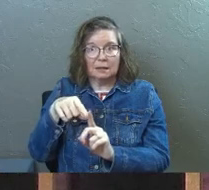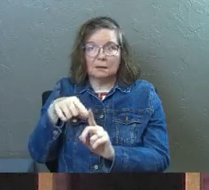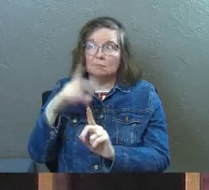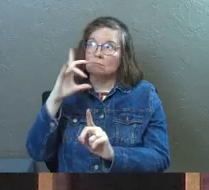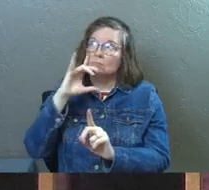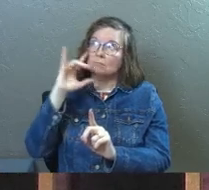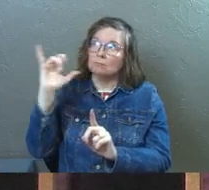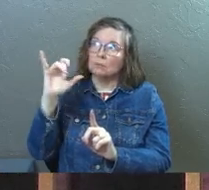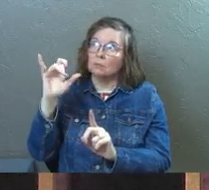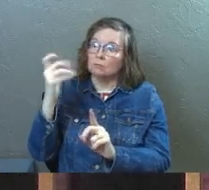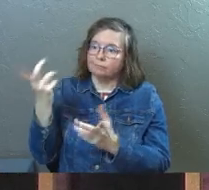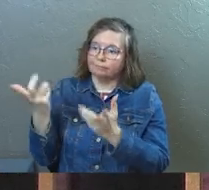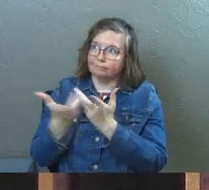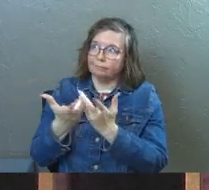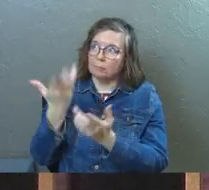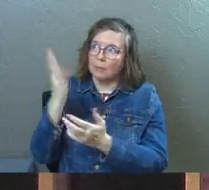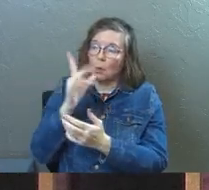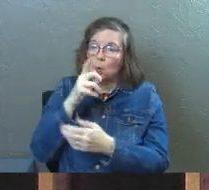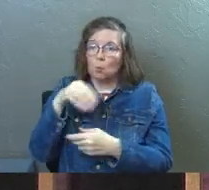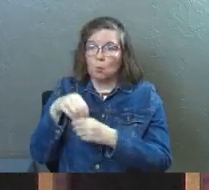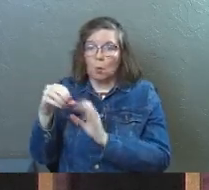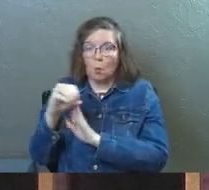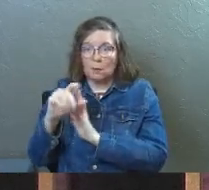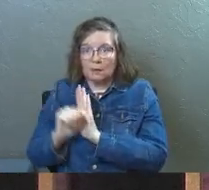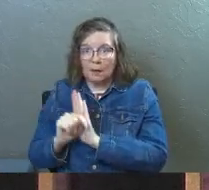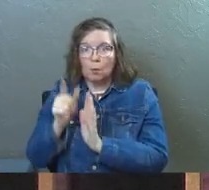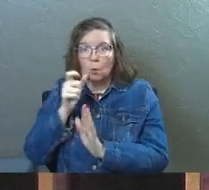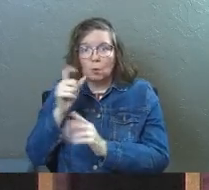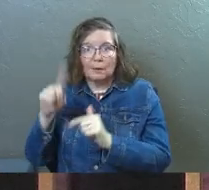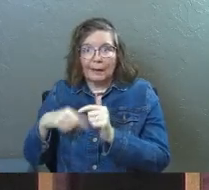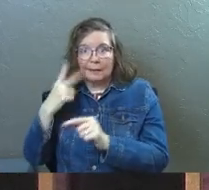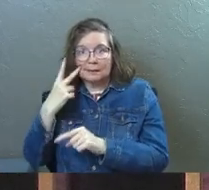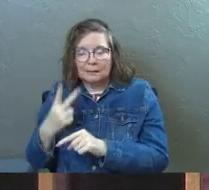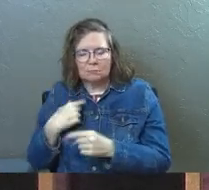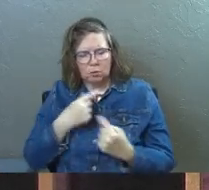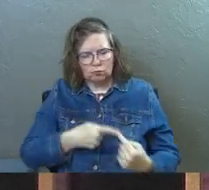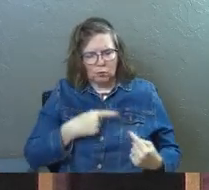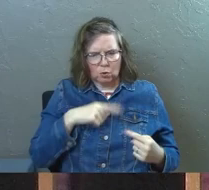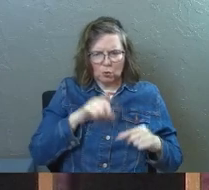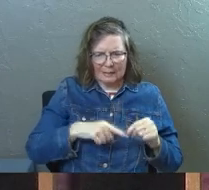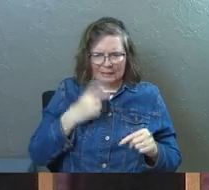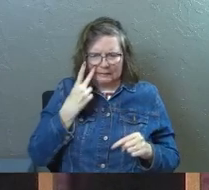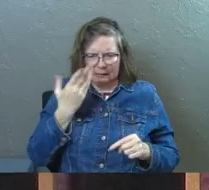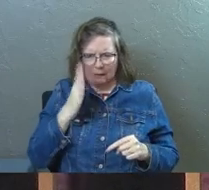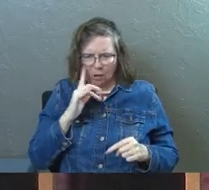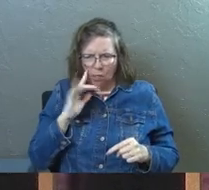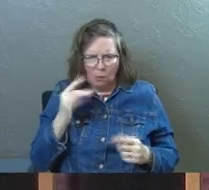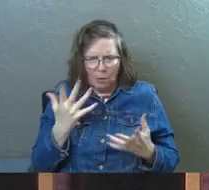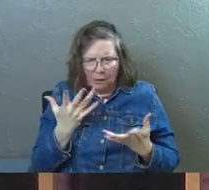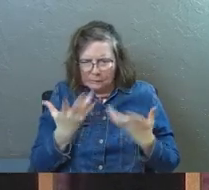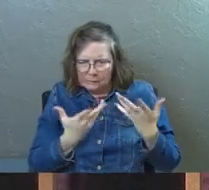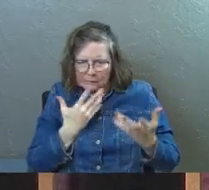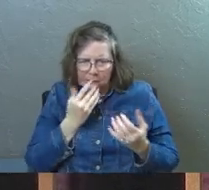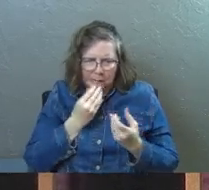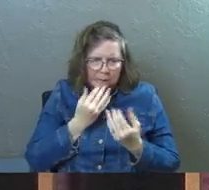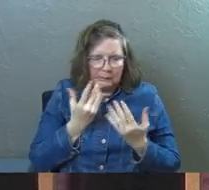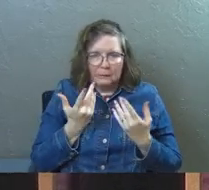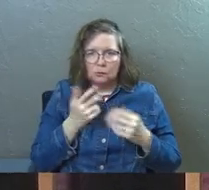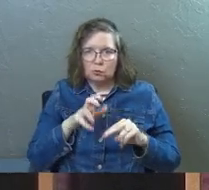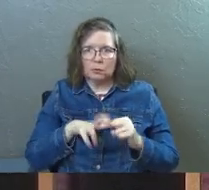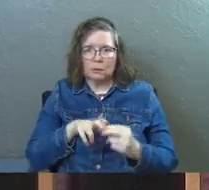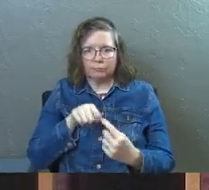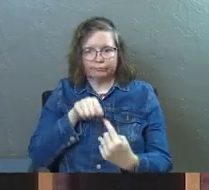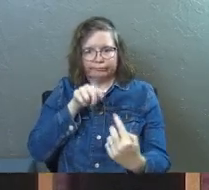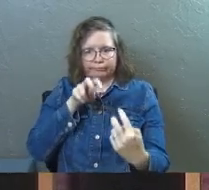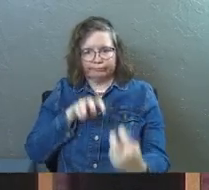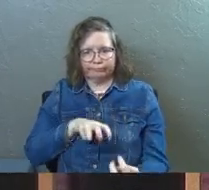the Old Testament God who is invisible. Have you ever had to struggle with the fact that you couldn't see God? That you couldn't just sit